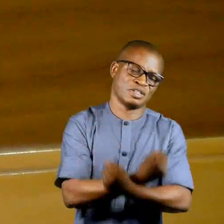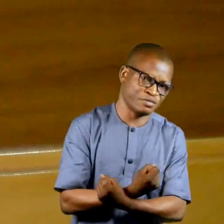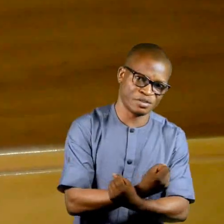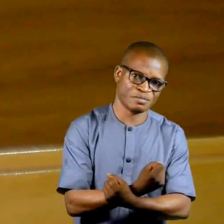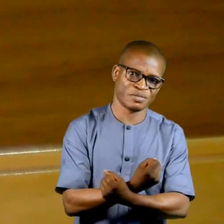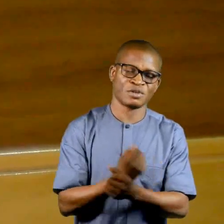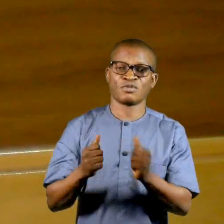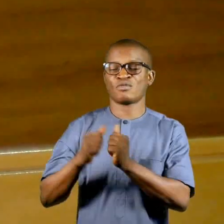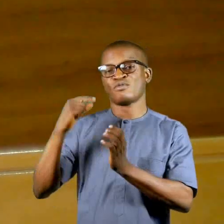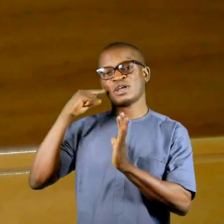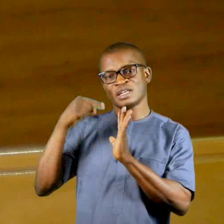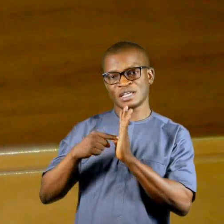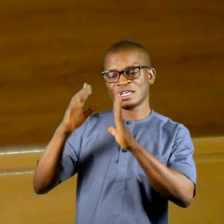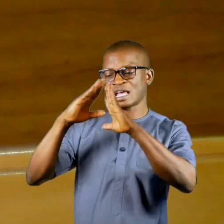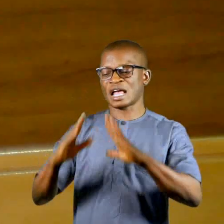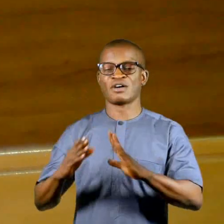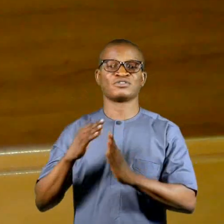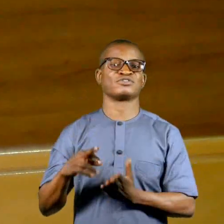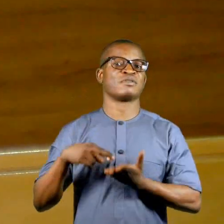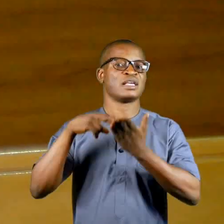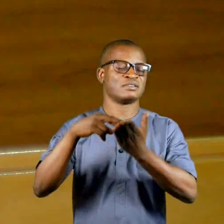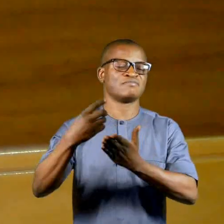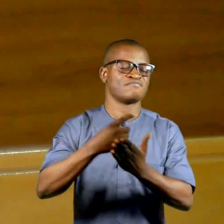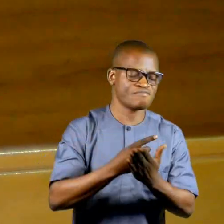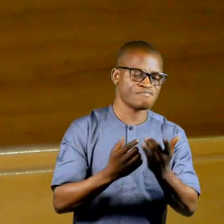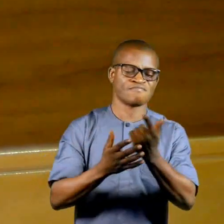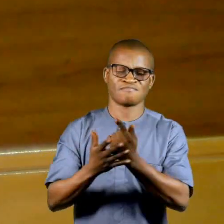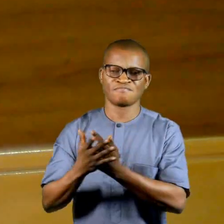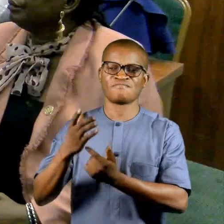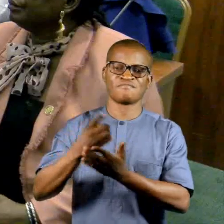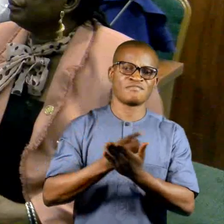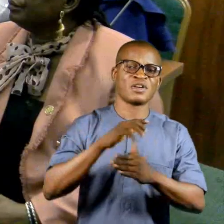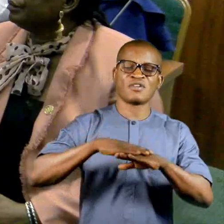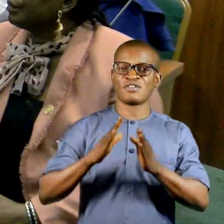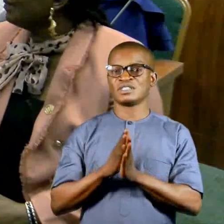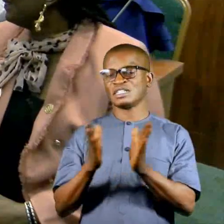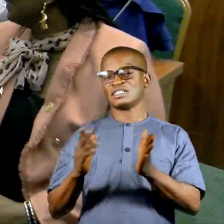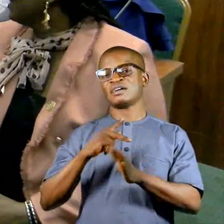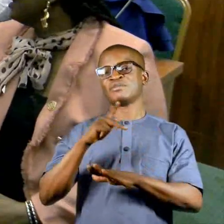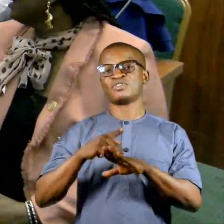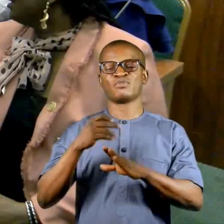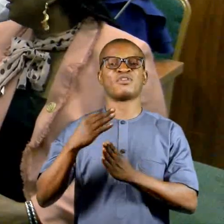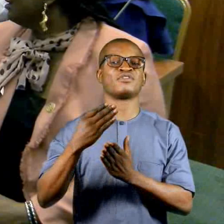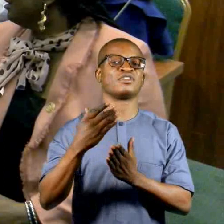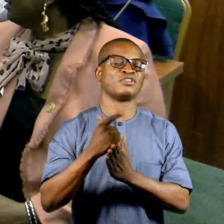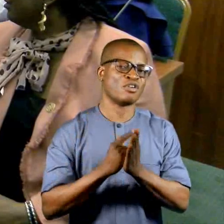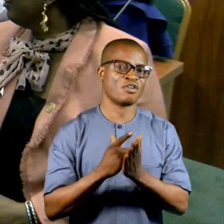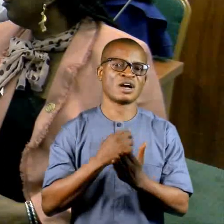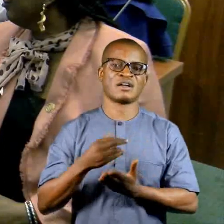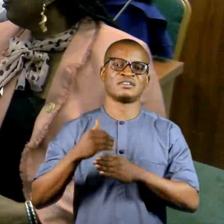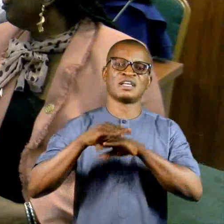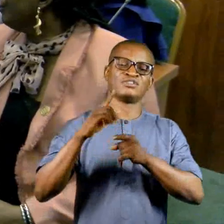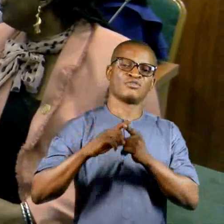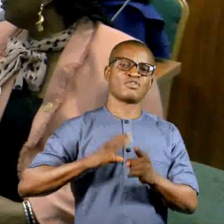It is on this ground that the House of Representatives debated on the general principle of the bill and referred it to this committee